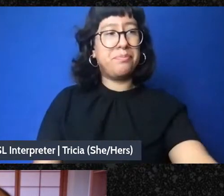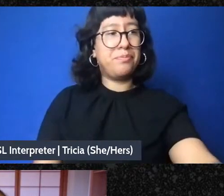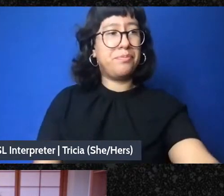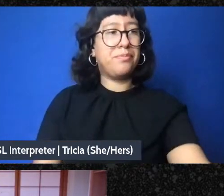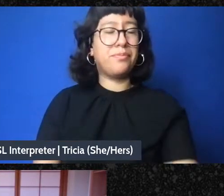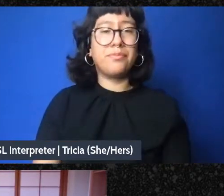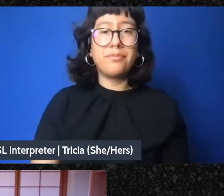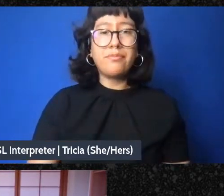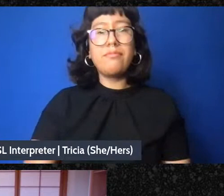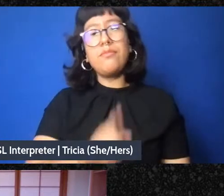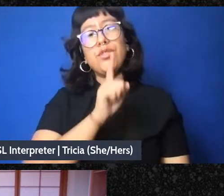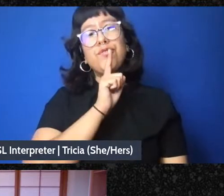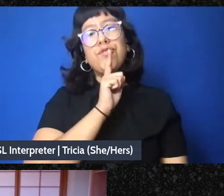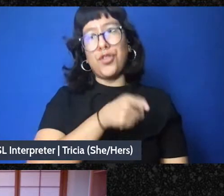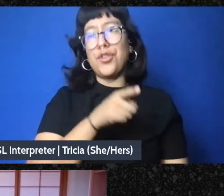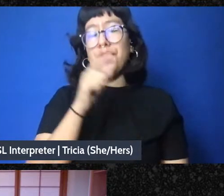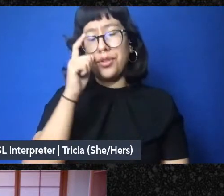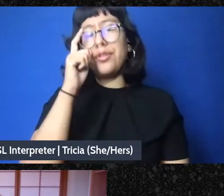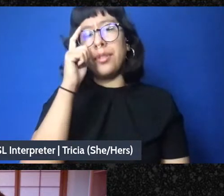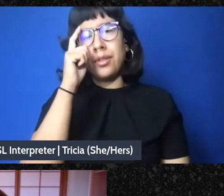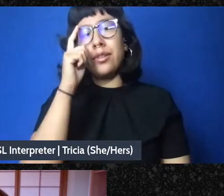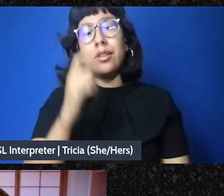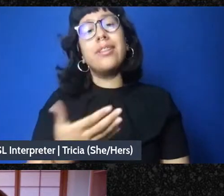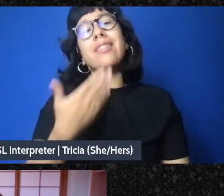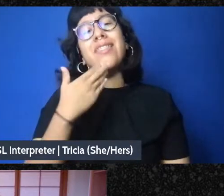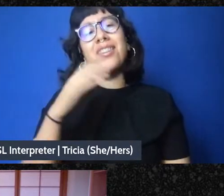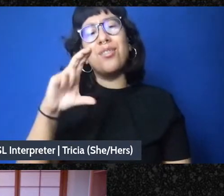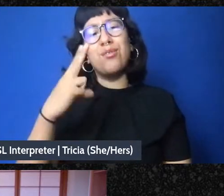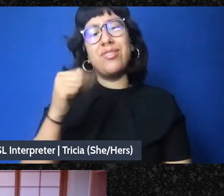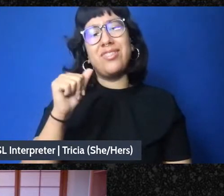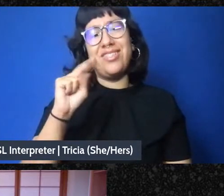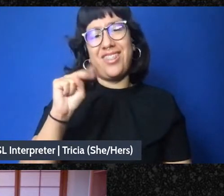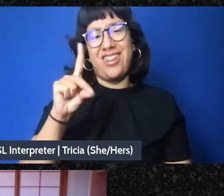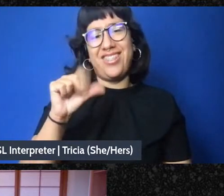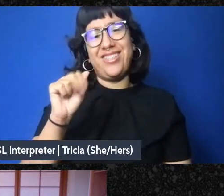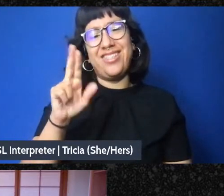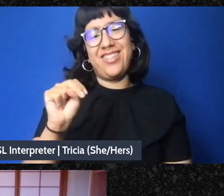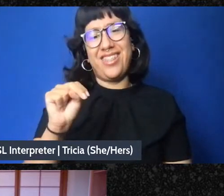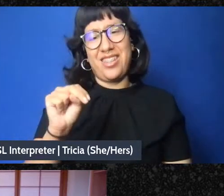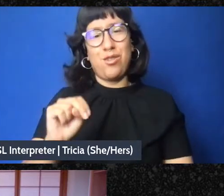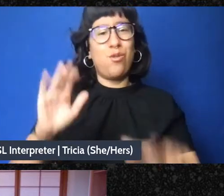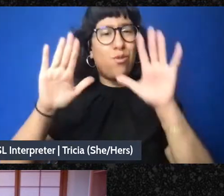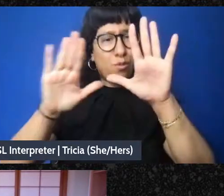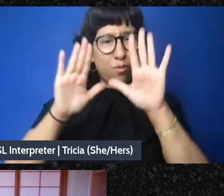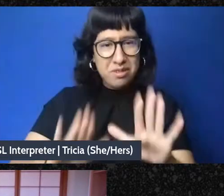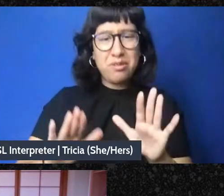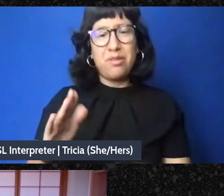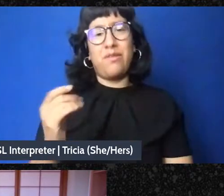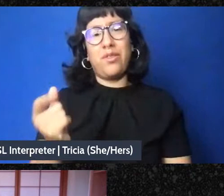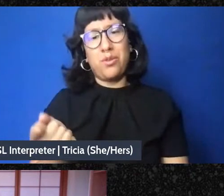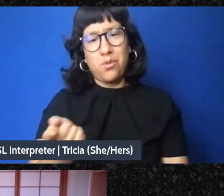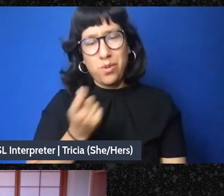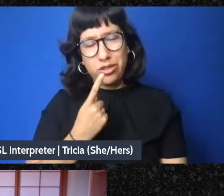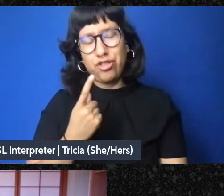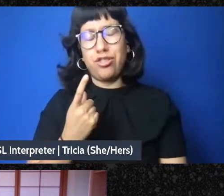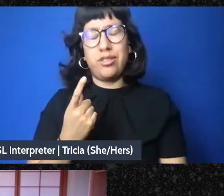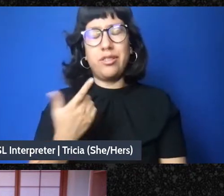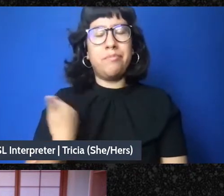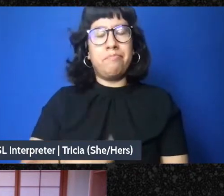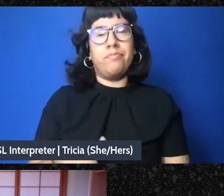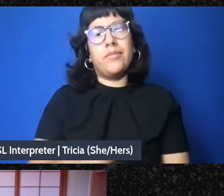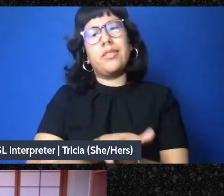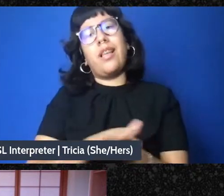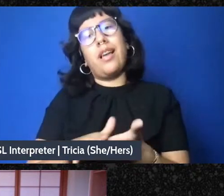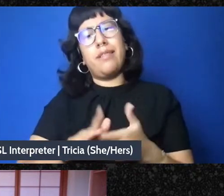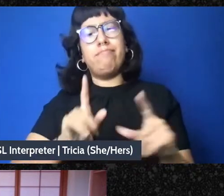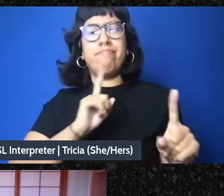Sure. Thank you, Chendam, for the wonderful question and it's just such a delight to be in conversation